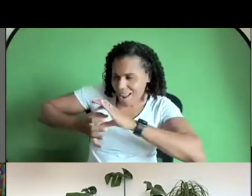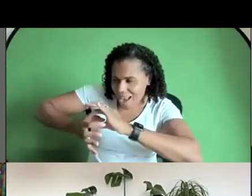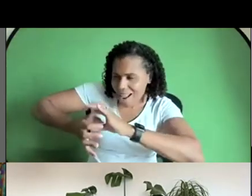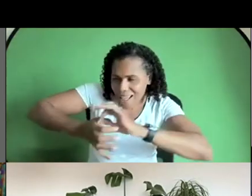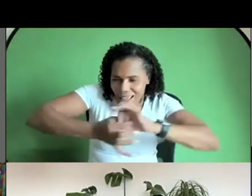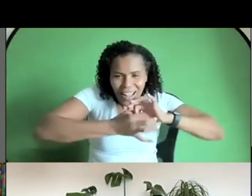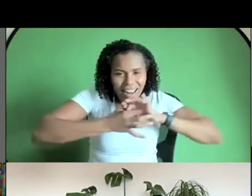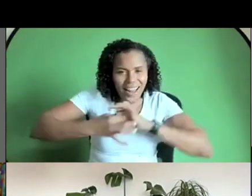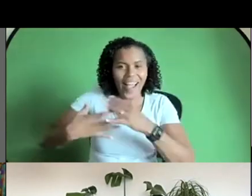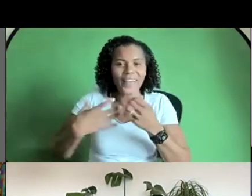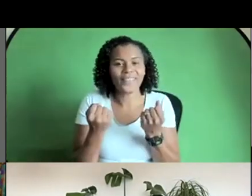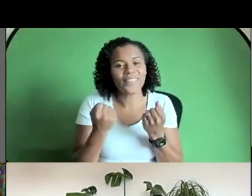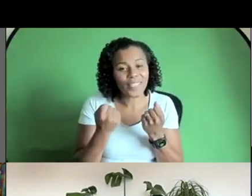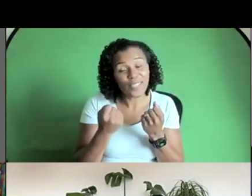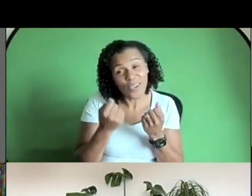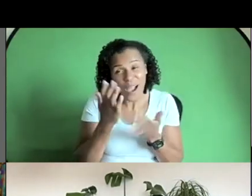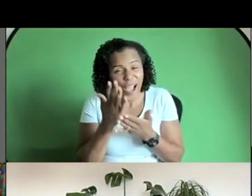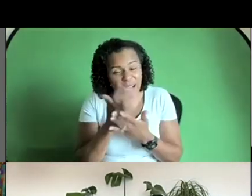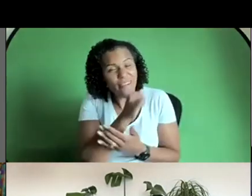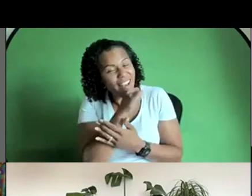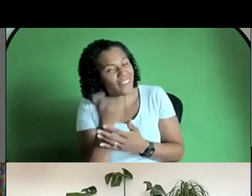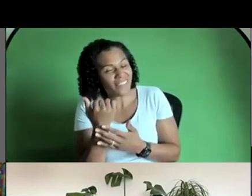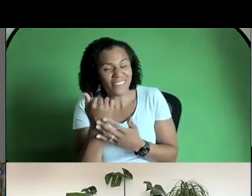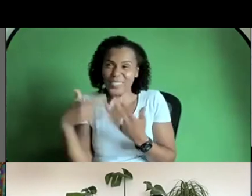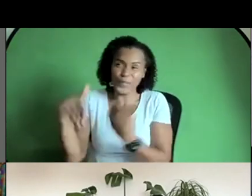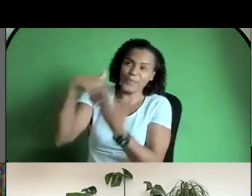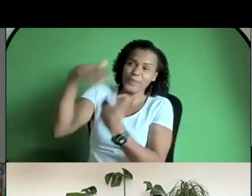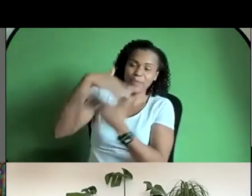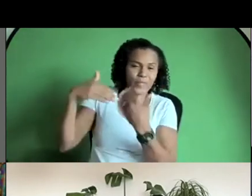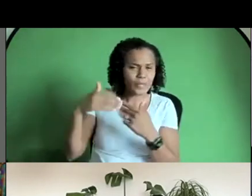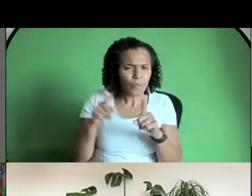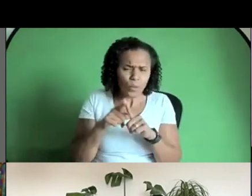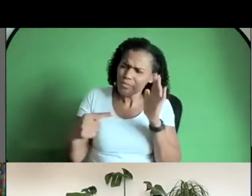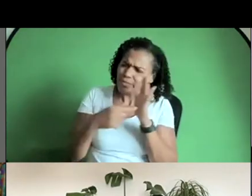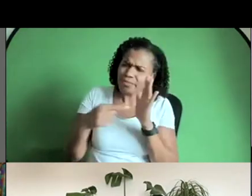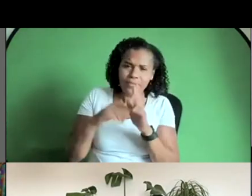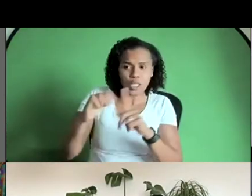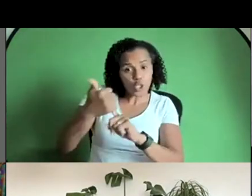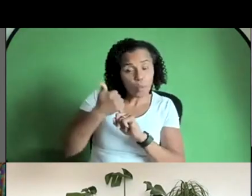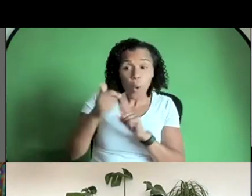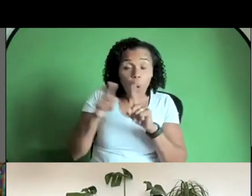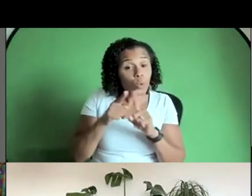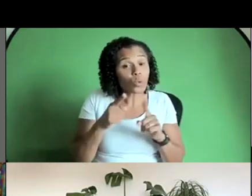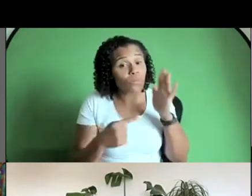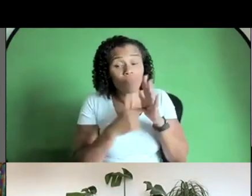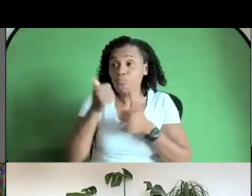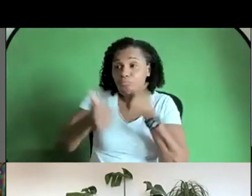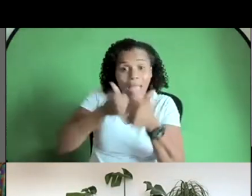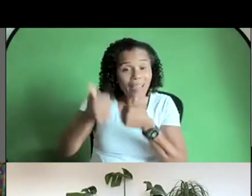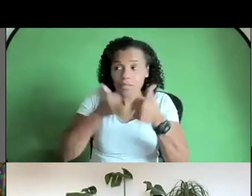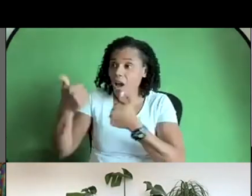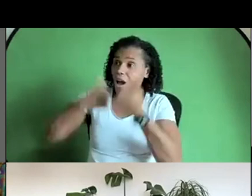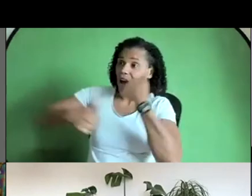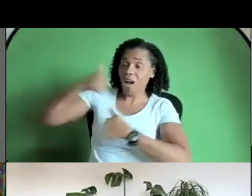yeah yeah and and also to support each other as well and to praise each other and and